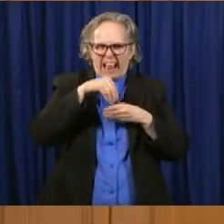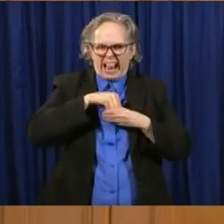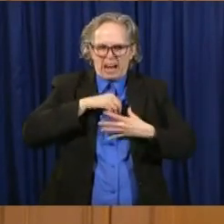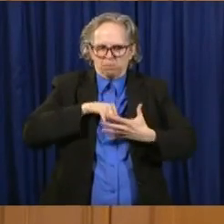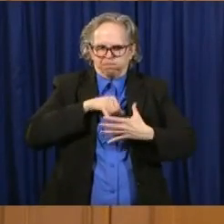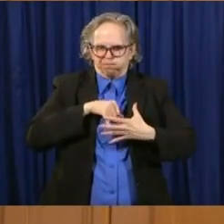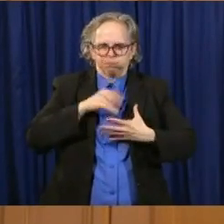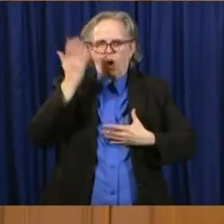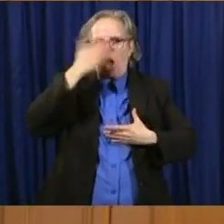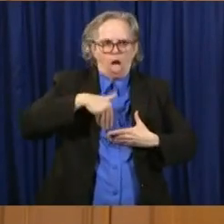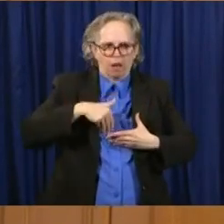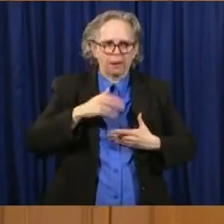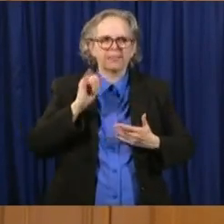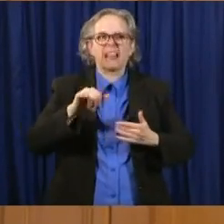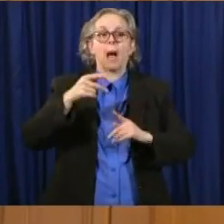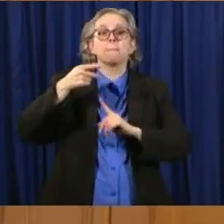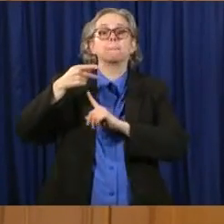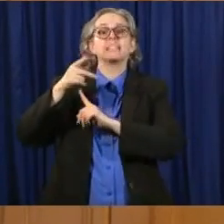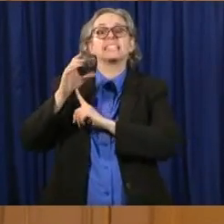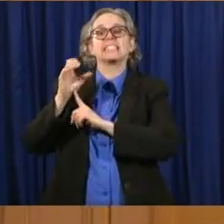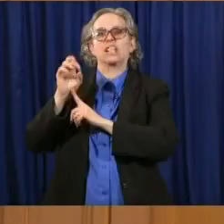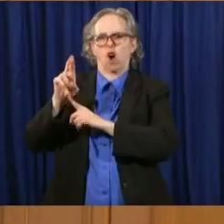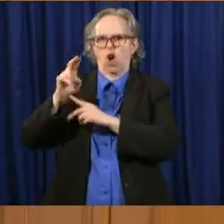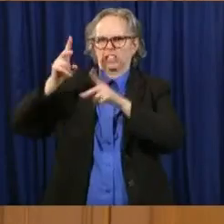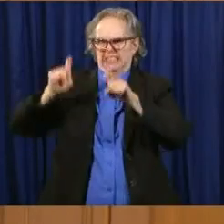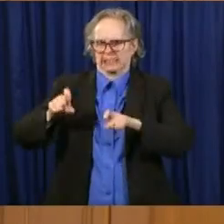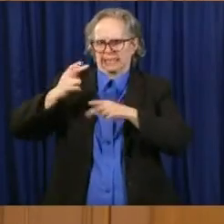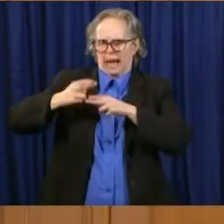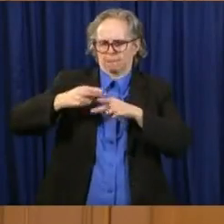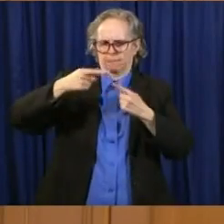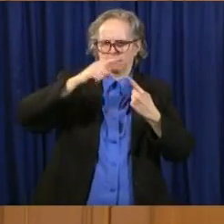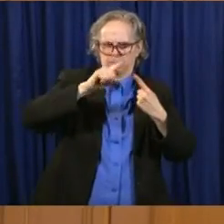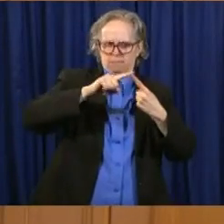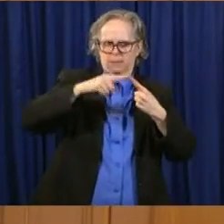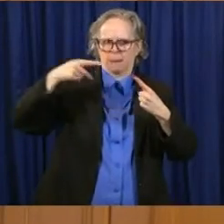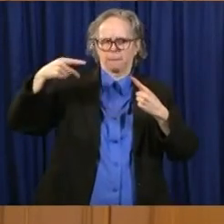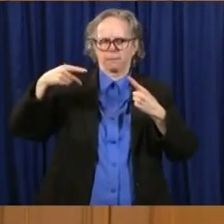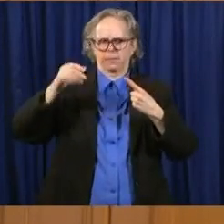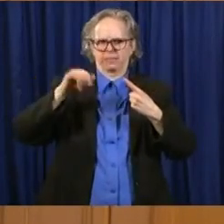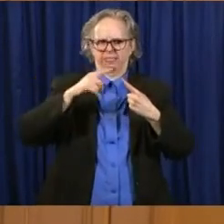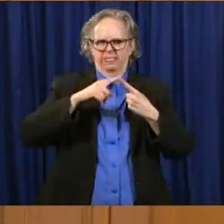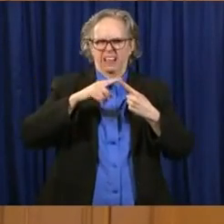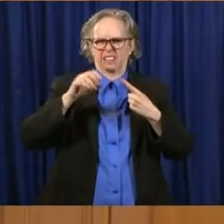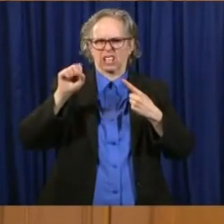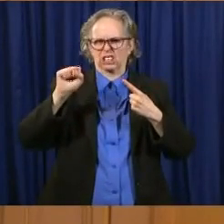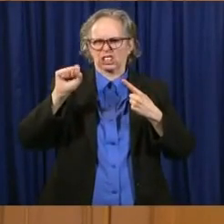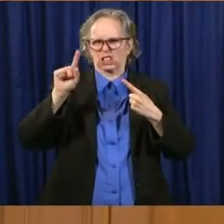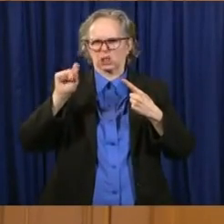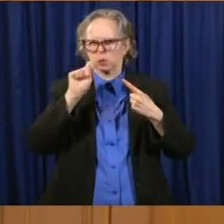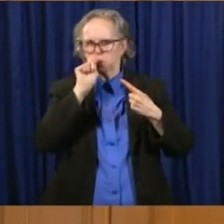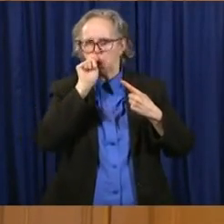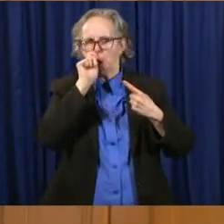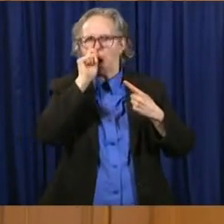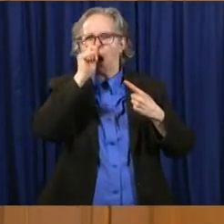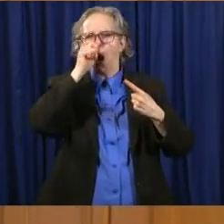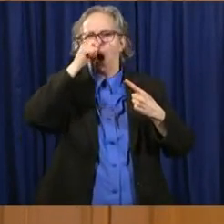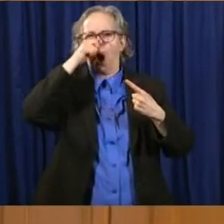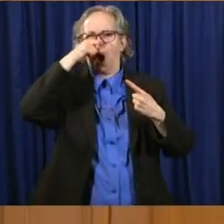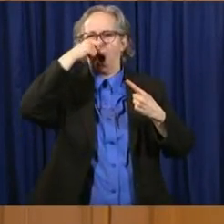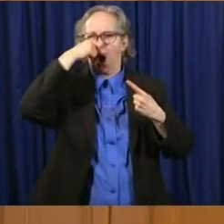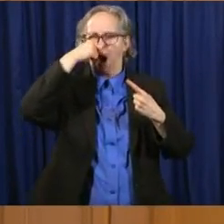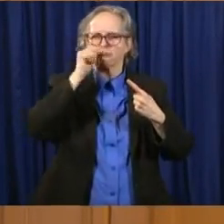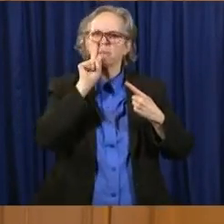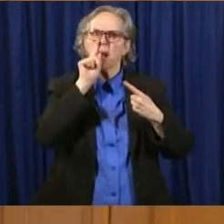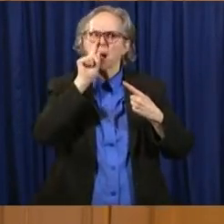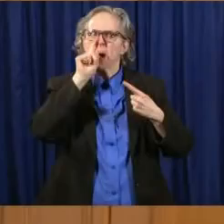test you've been hearing about. The slow swab way, that was really slow in the beginning, but now we have some rapid testing. There's just not a lot